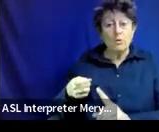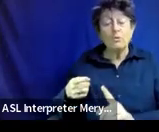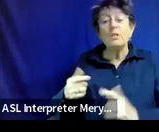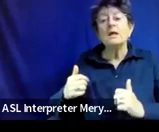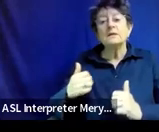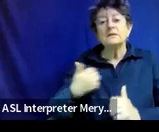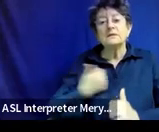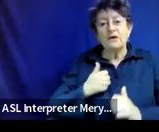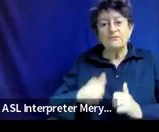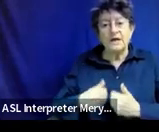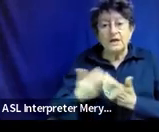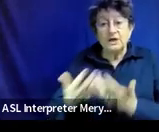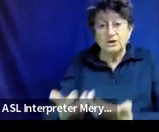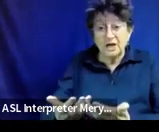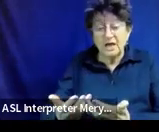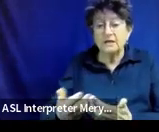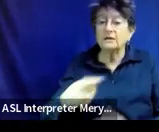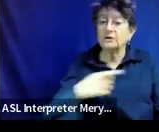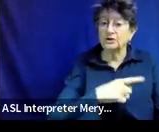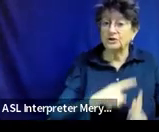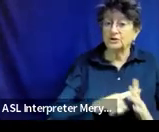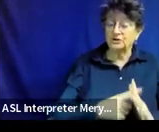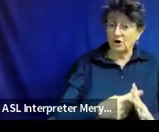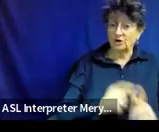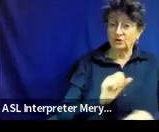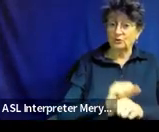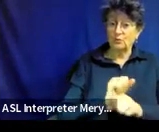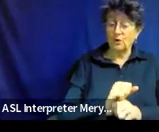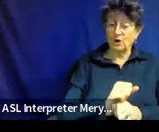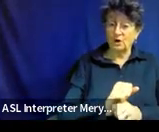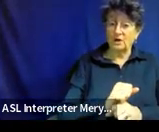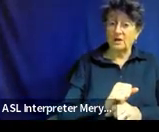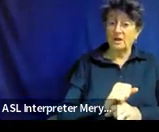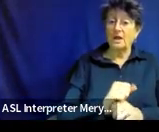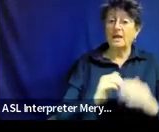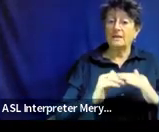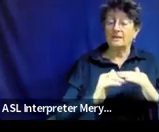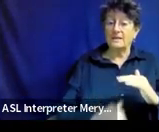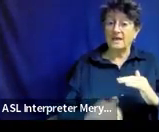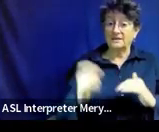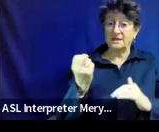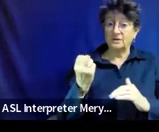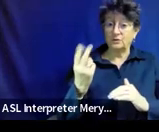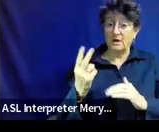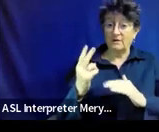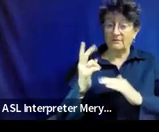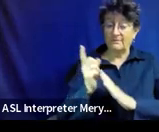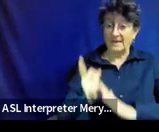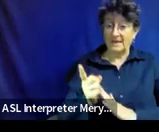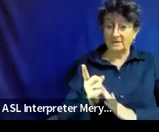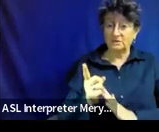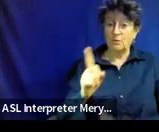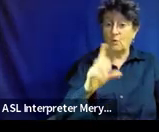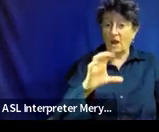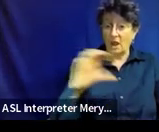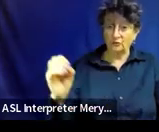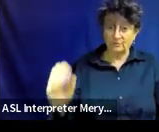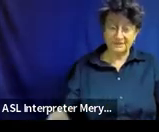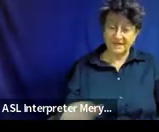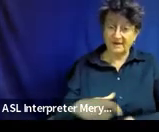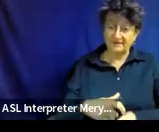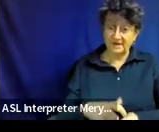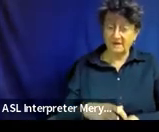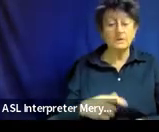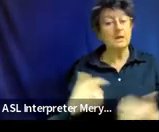She starts work tasks within 12 minutes in 100% of opportunities. And we want her to start within